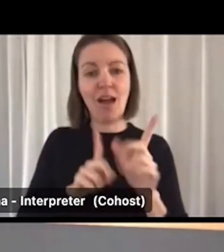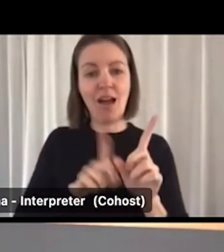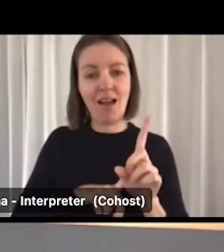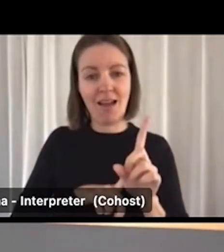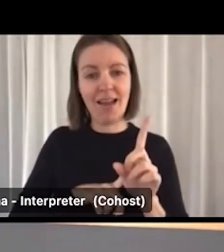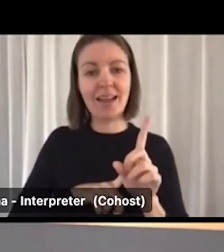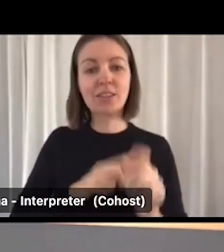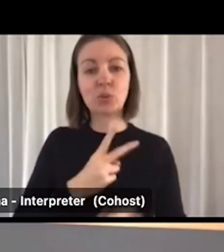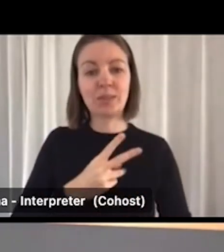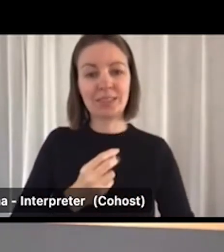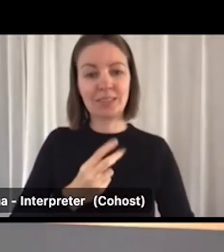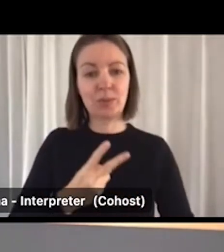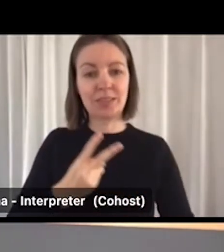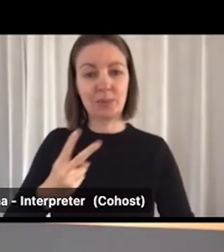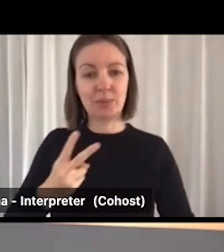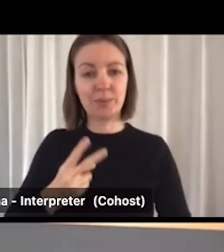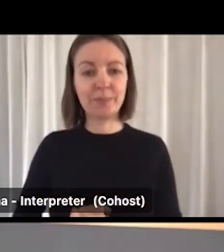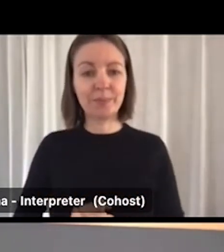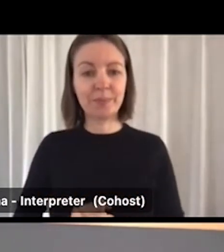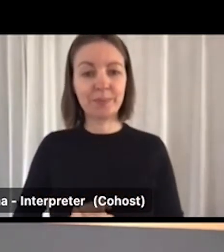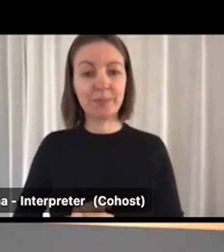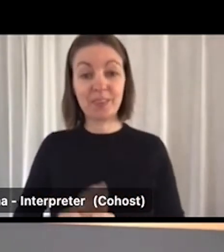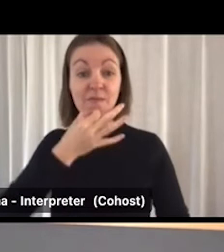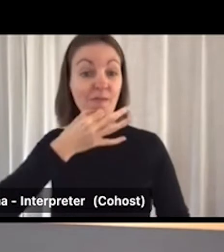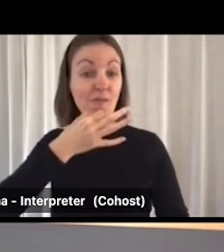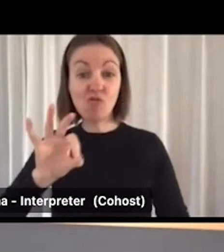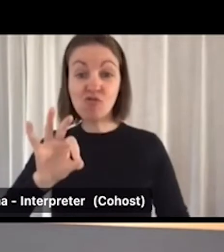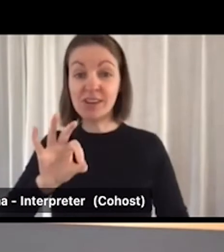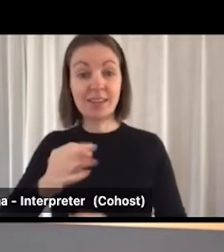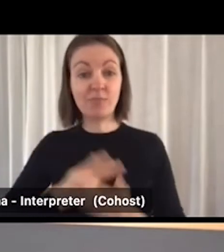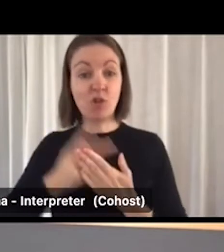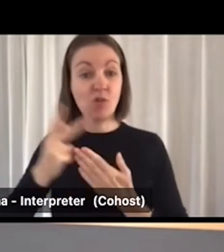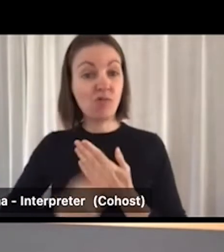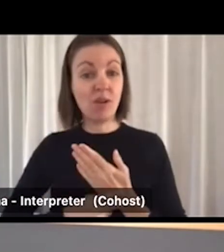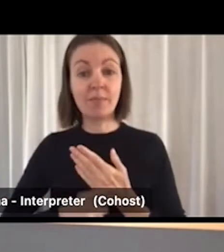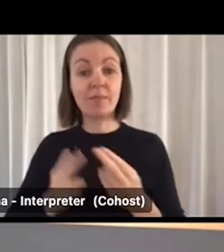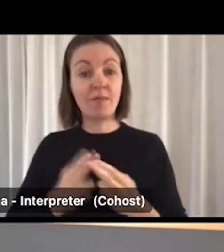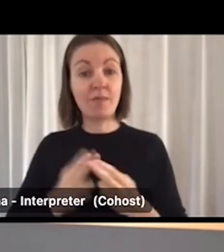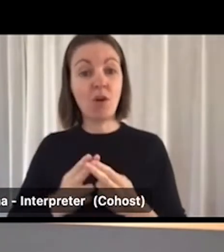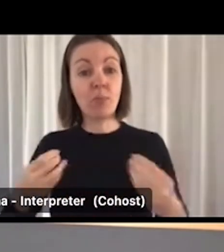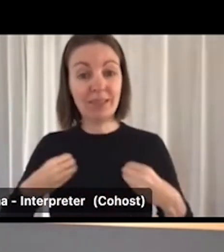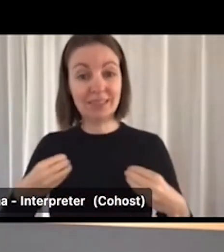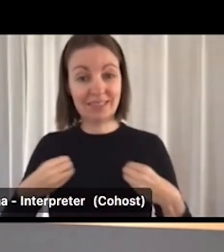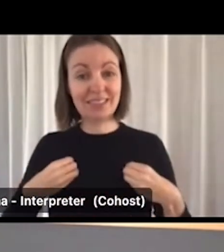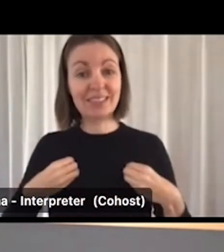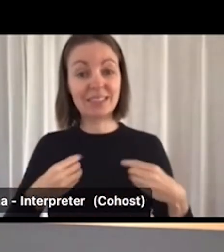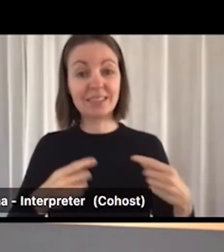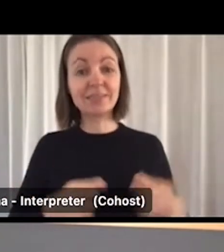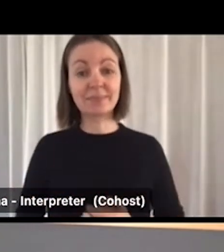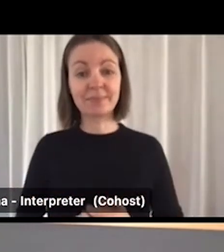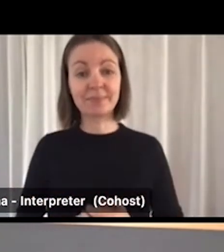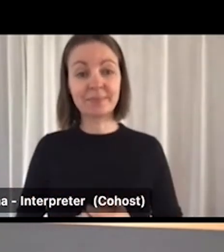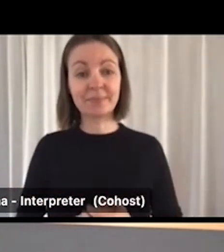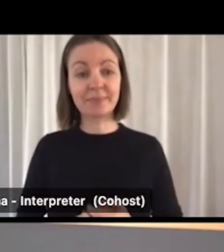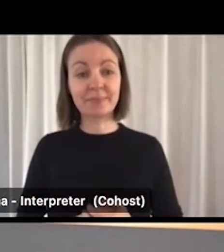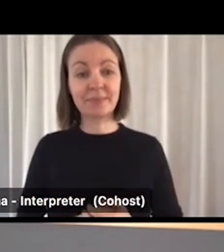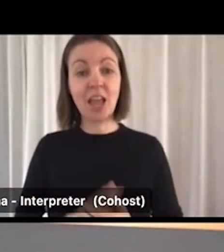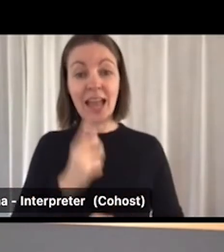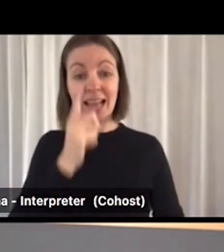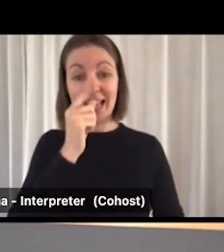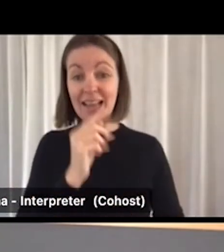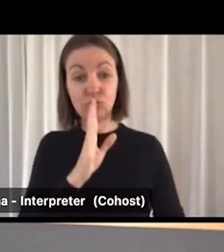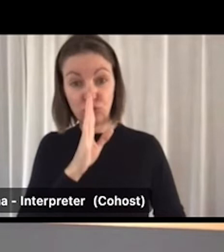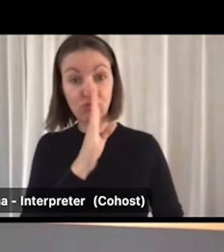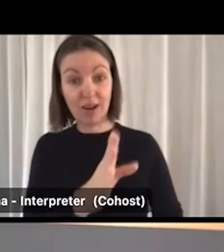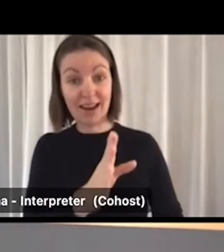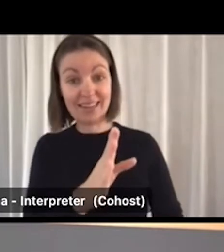and continue to be free to business users. The most job ready job seekers can be sourced directly by